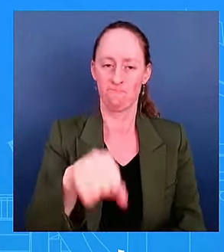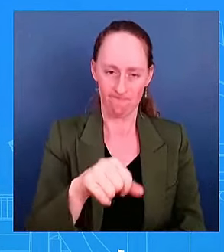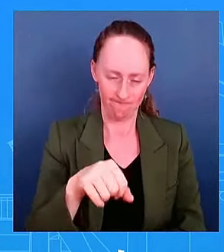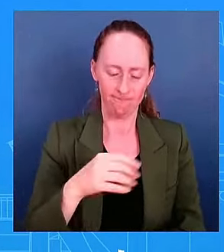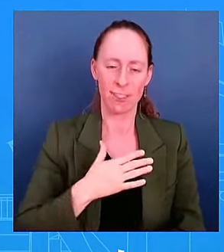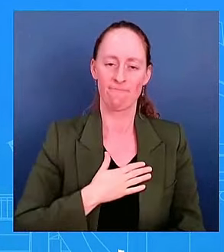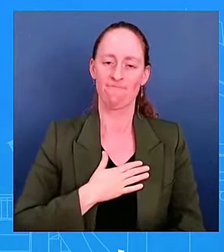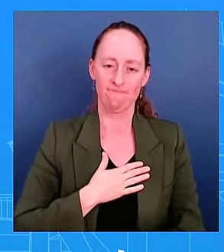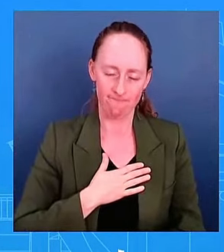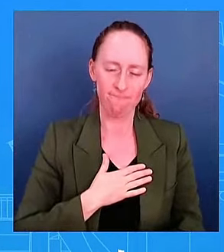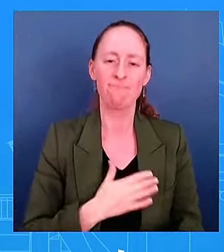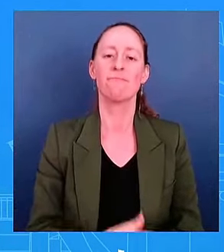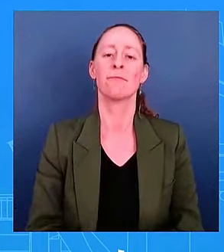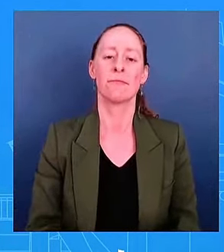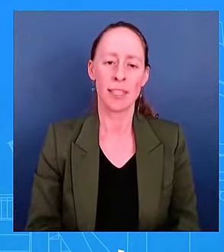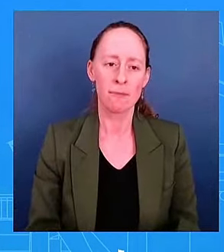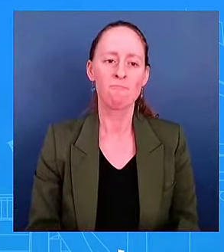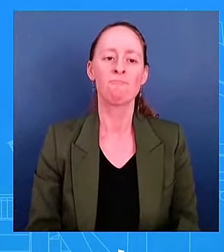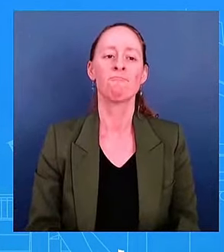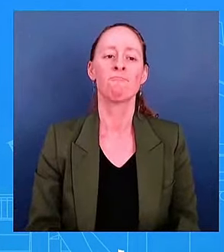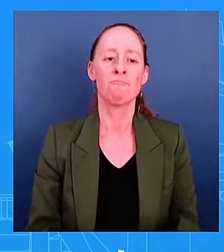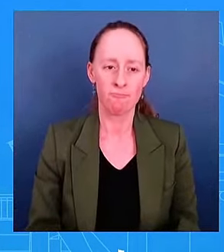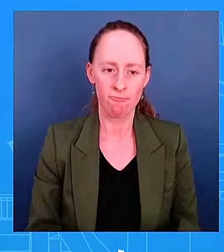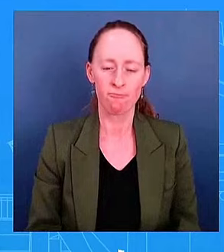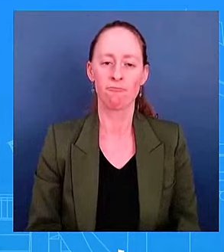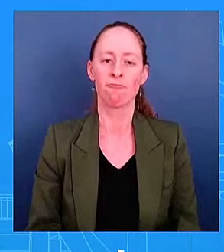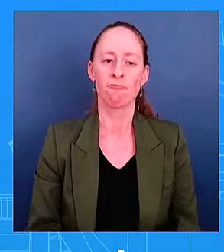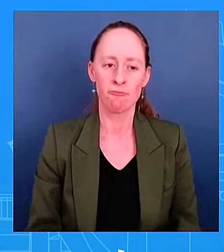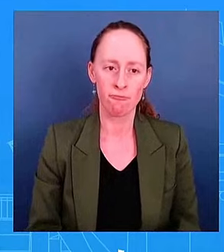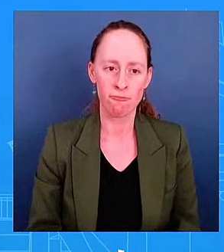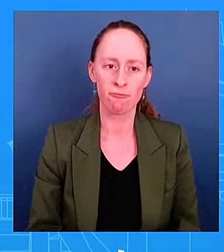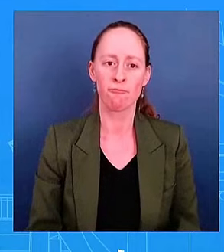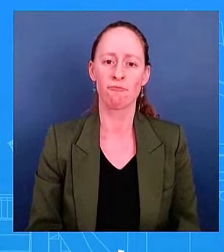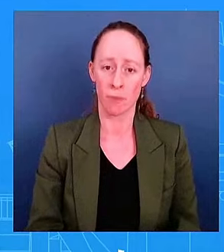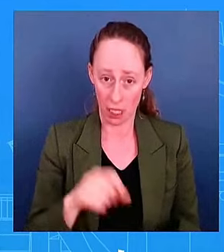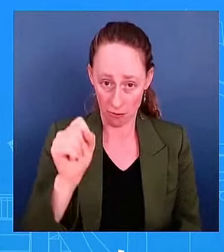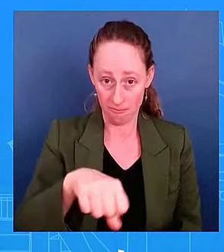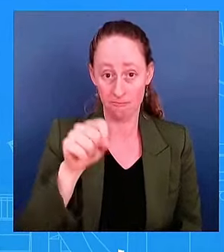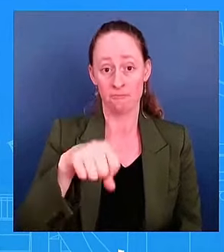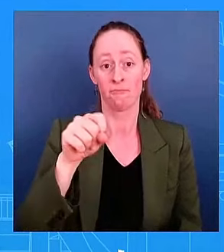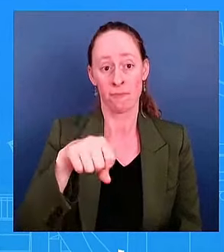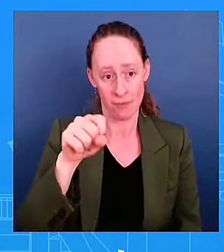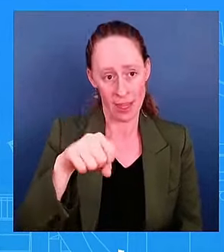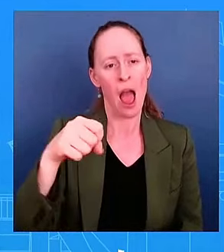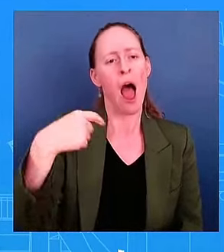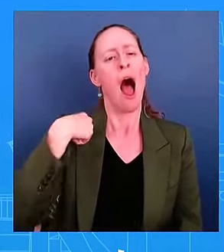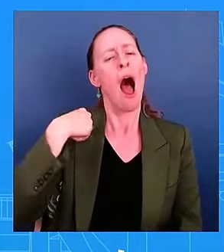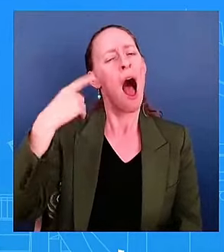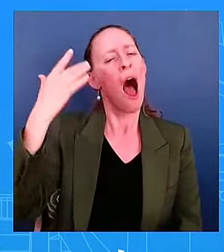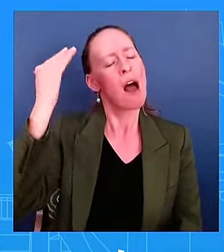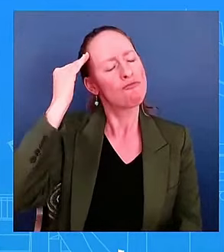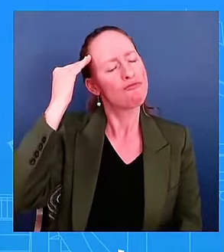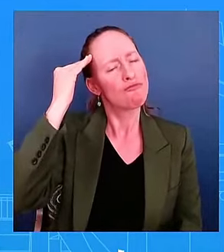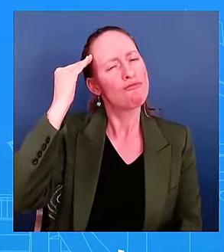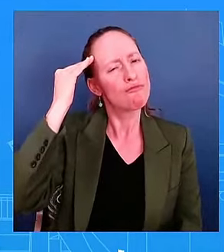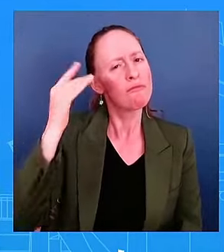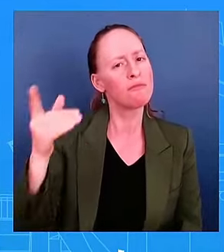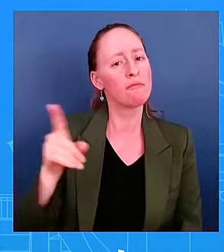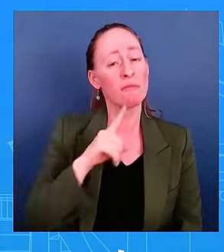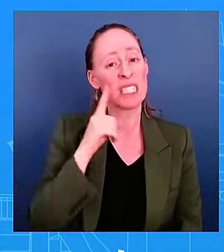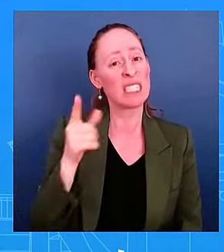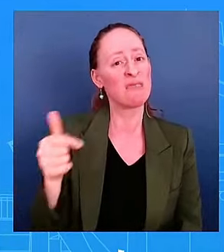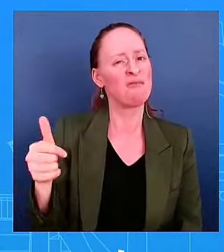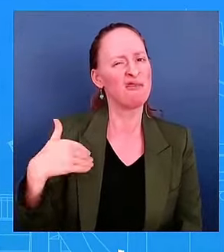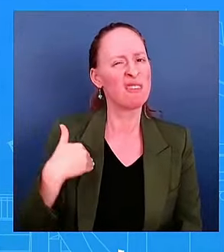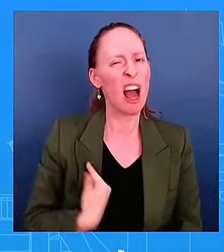explanation of what had occurred. I did know that. I did know that. I did, I did know that. But we were